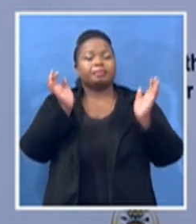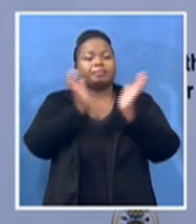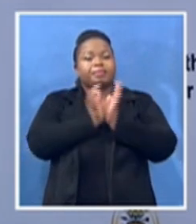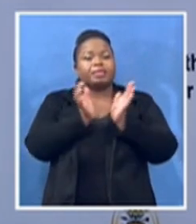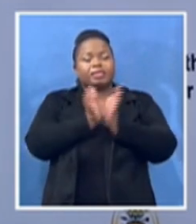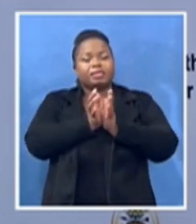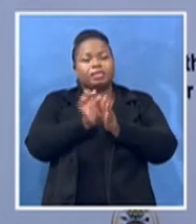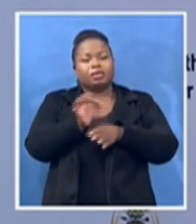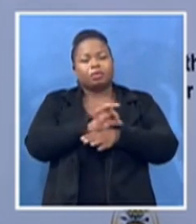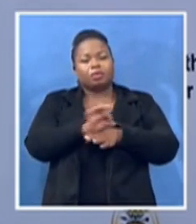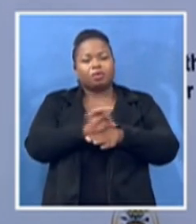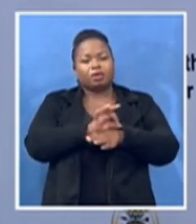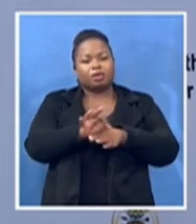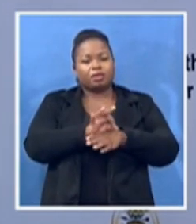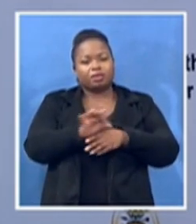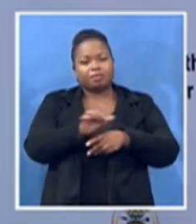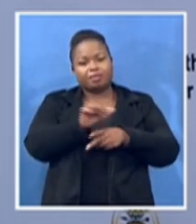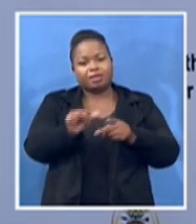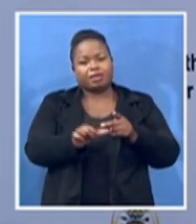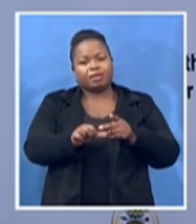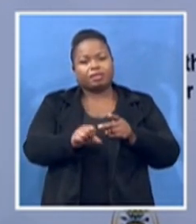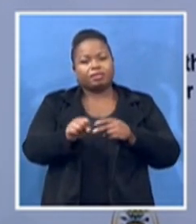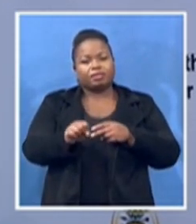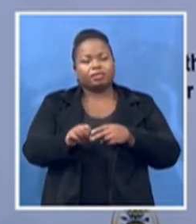Convention in Komani